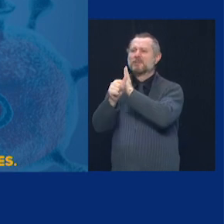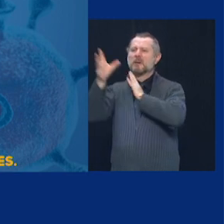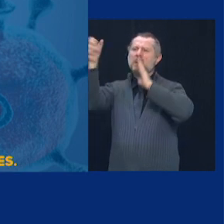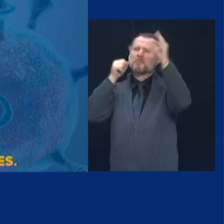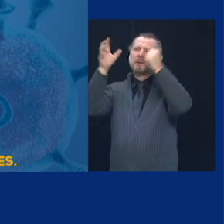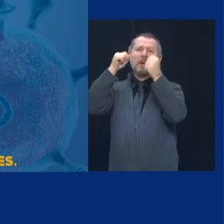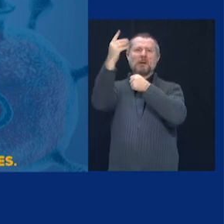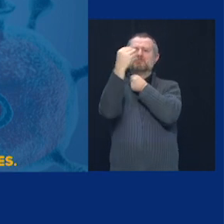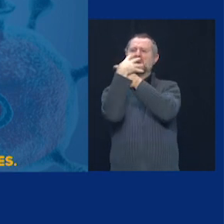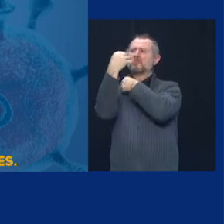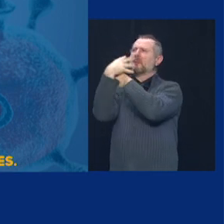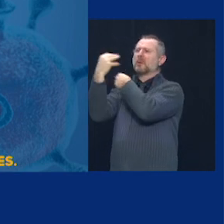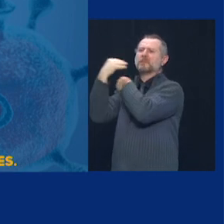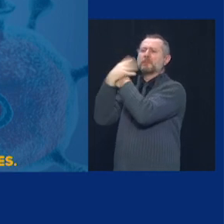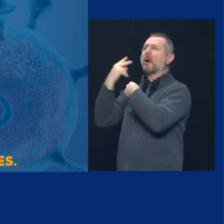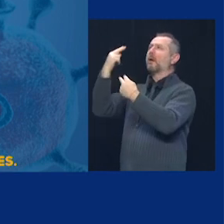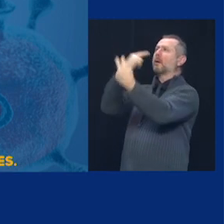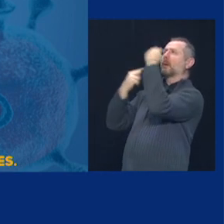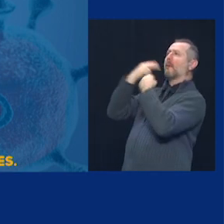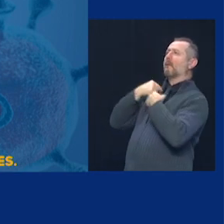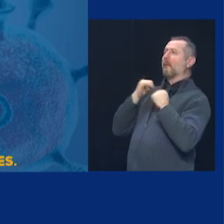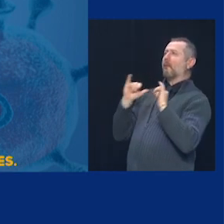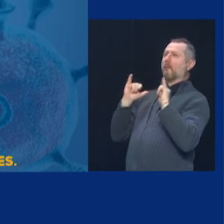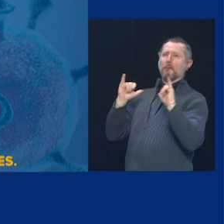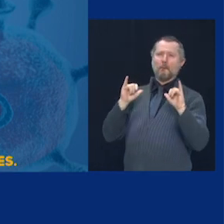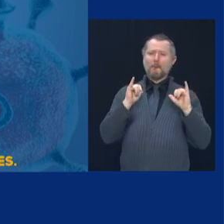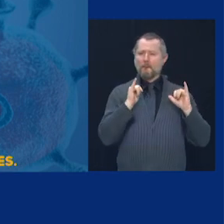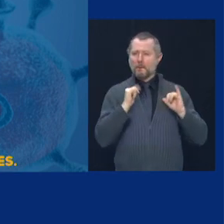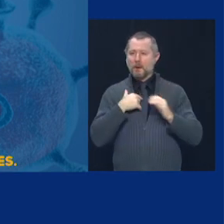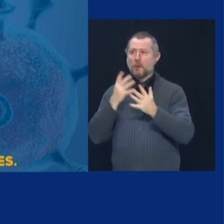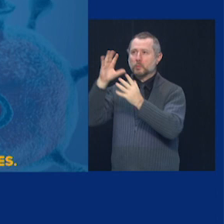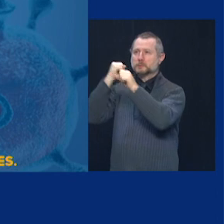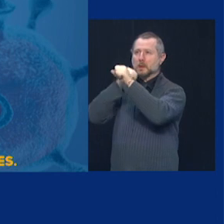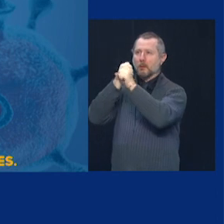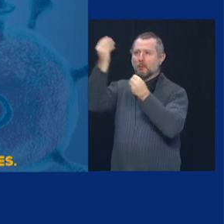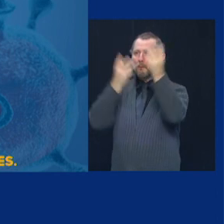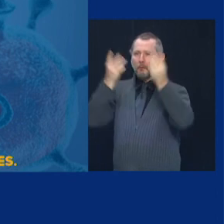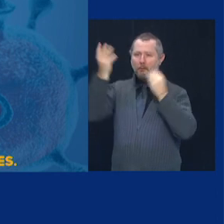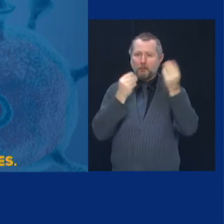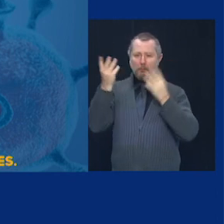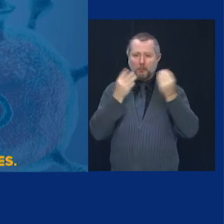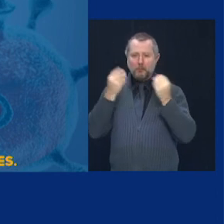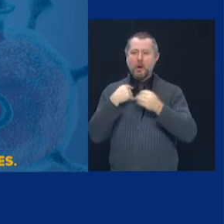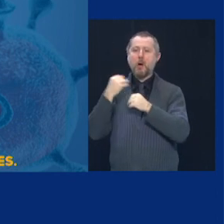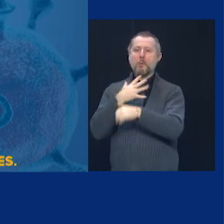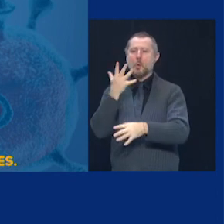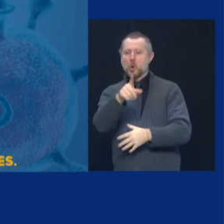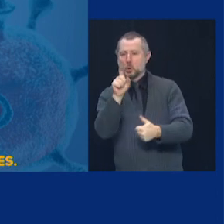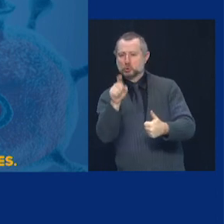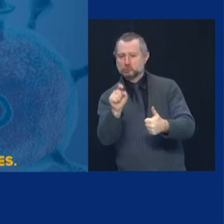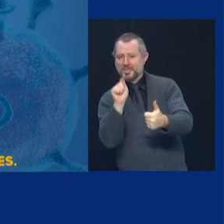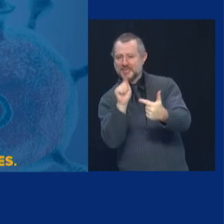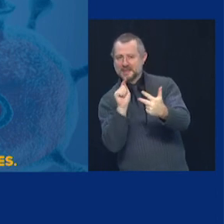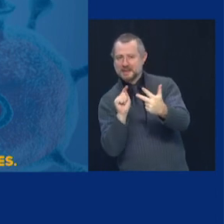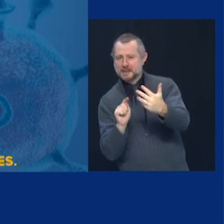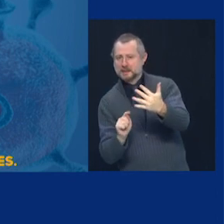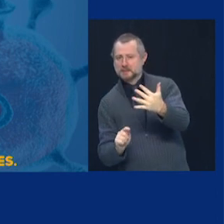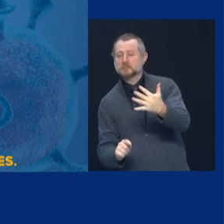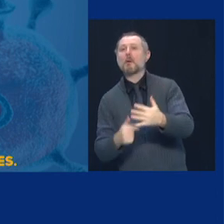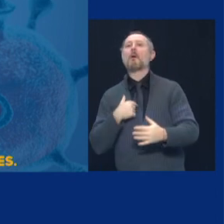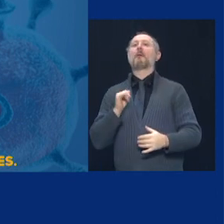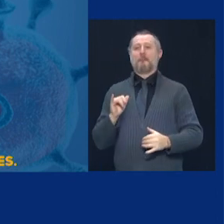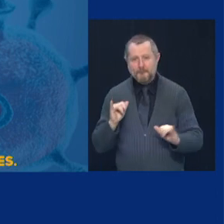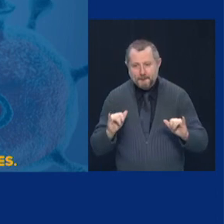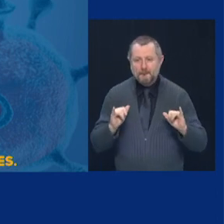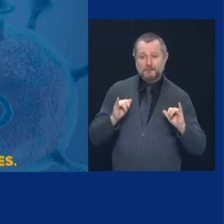situation and actually recommend adding new factors to our plan, which I think